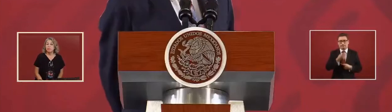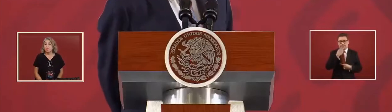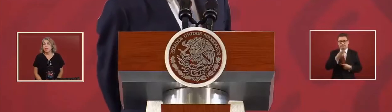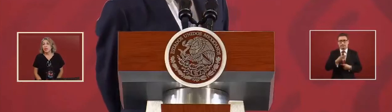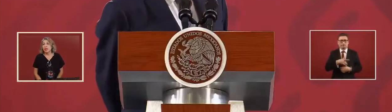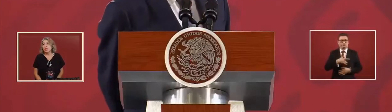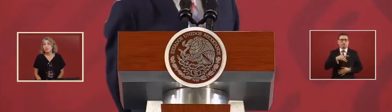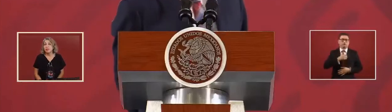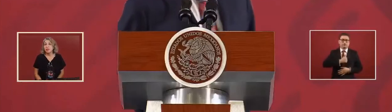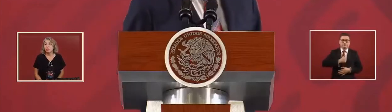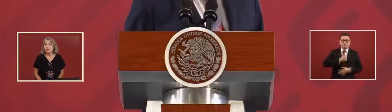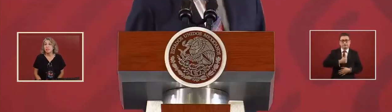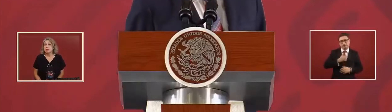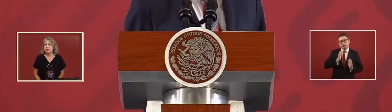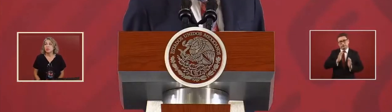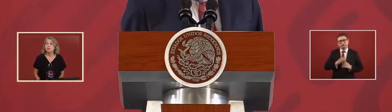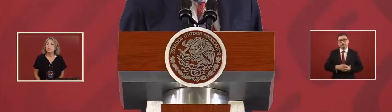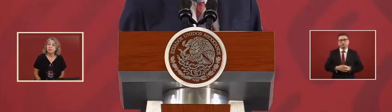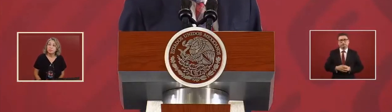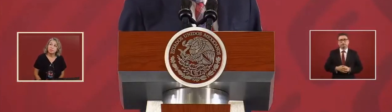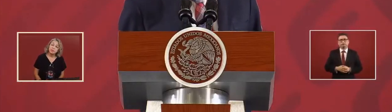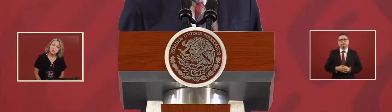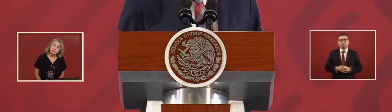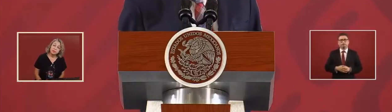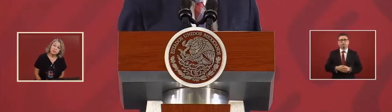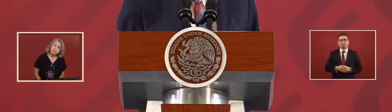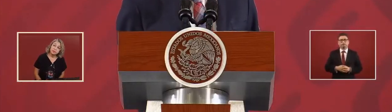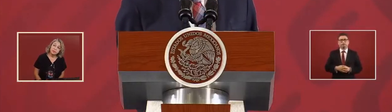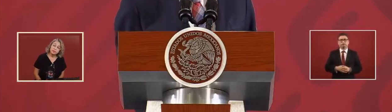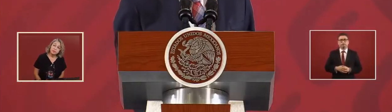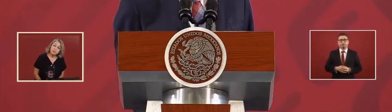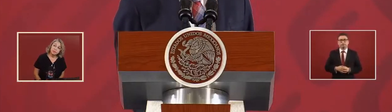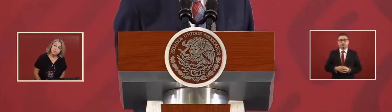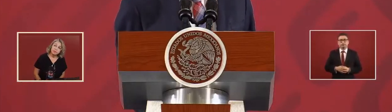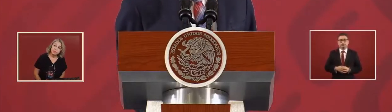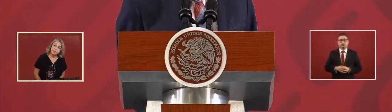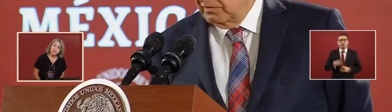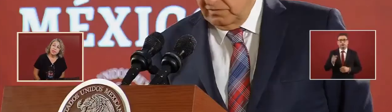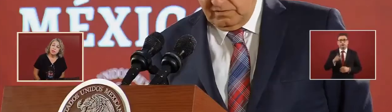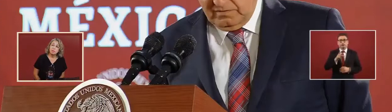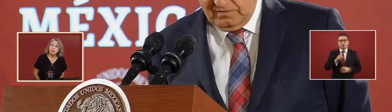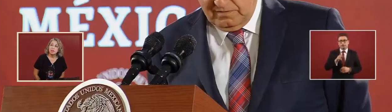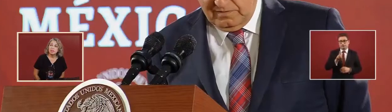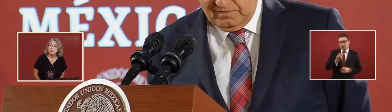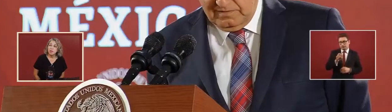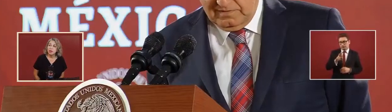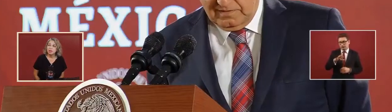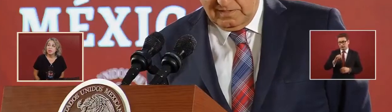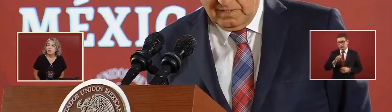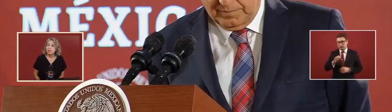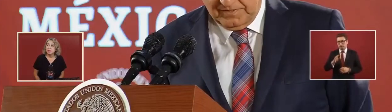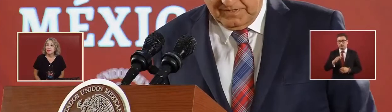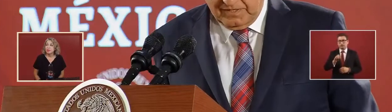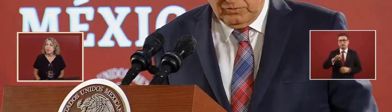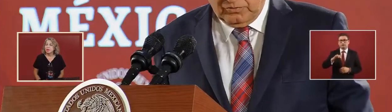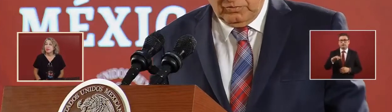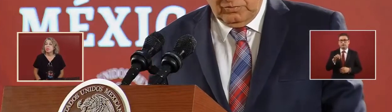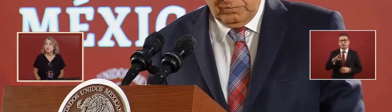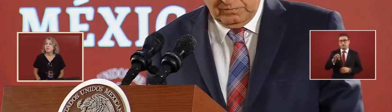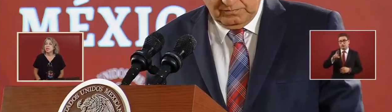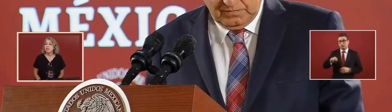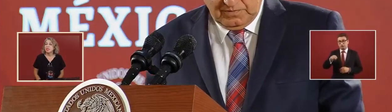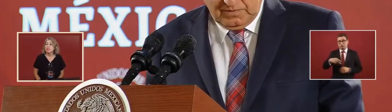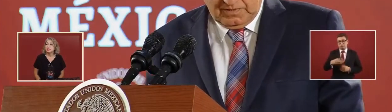that Pedro Salmero presented his resignation